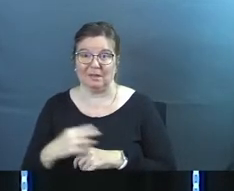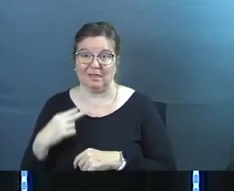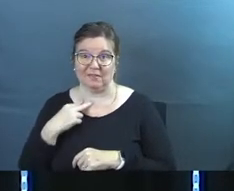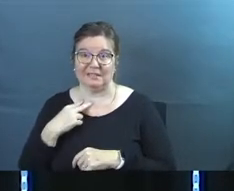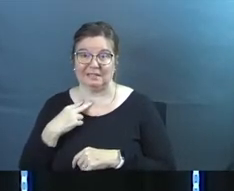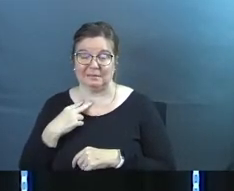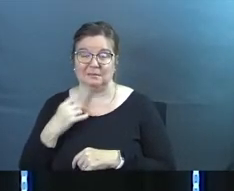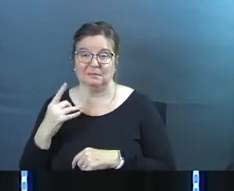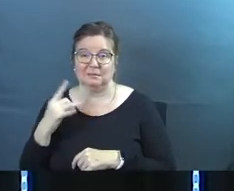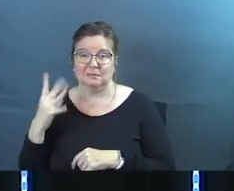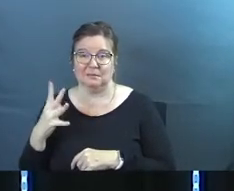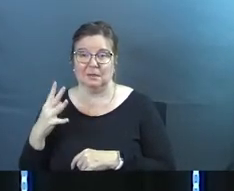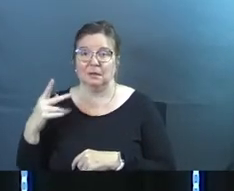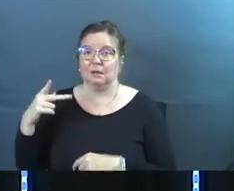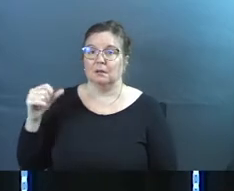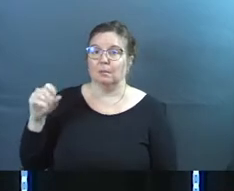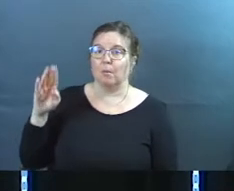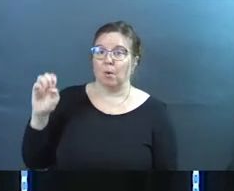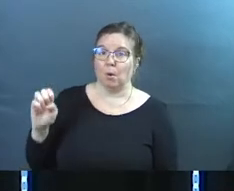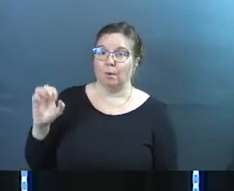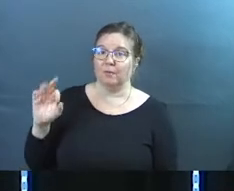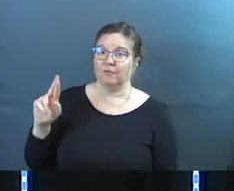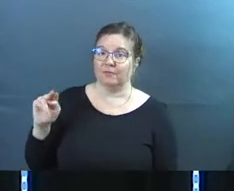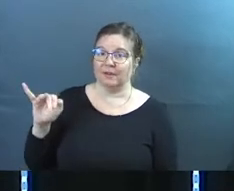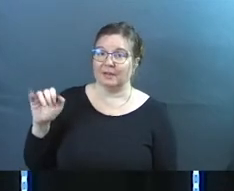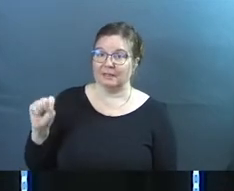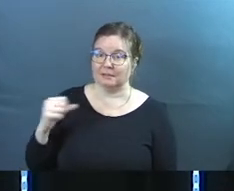Pope Francis said in response to this,